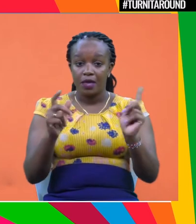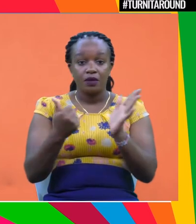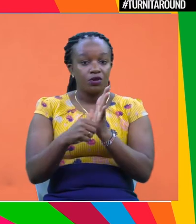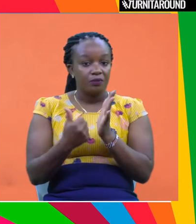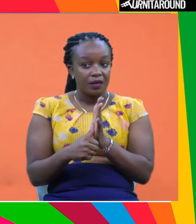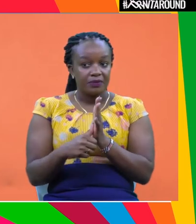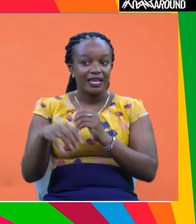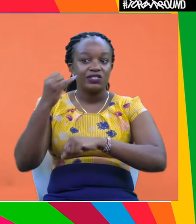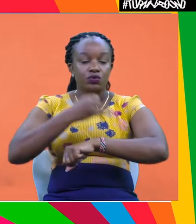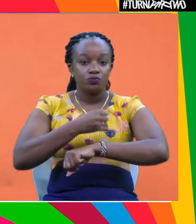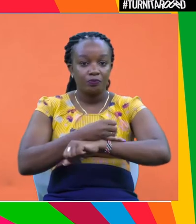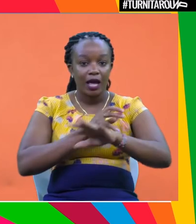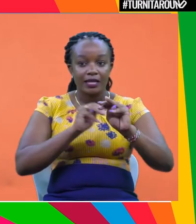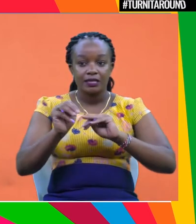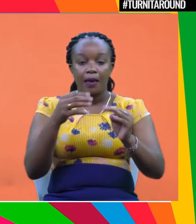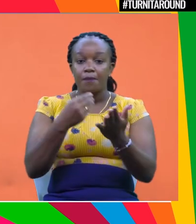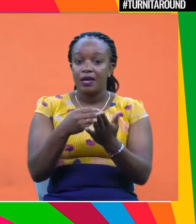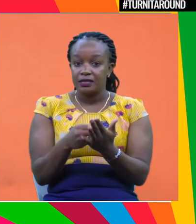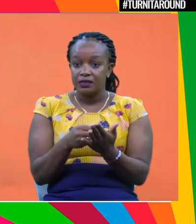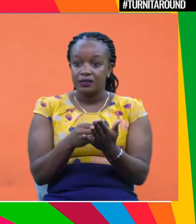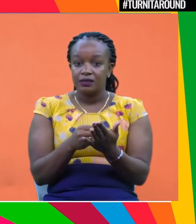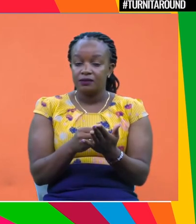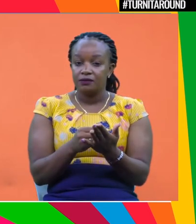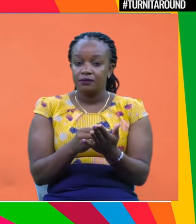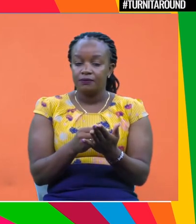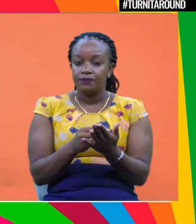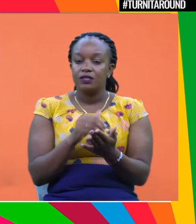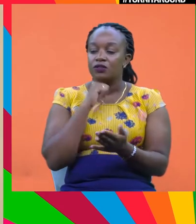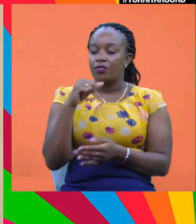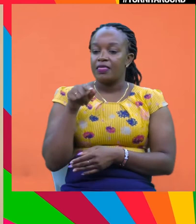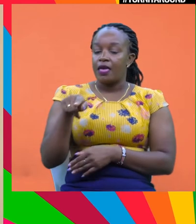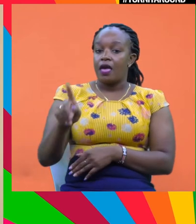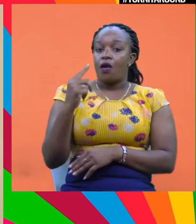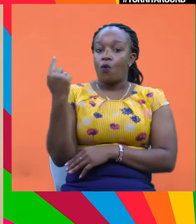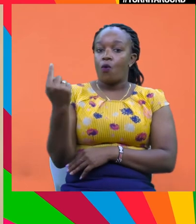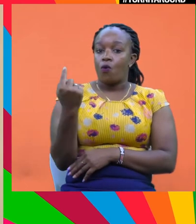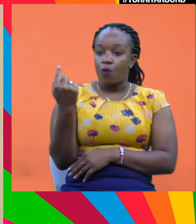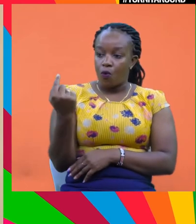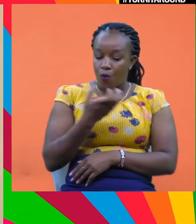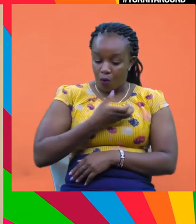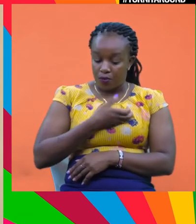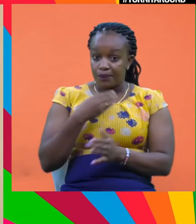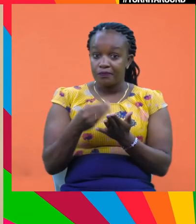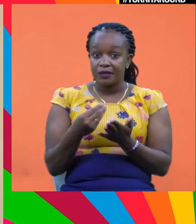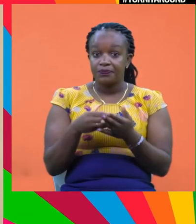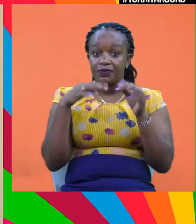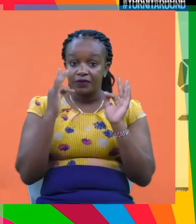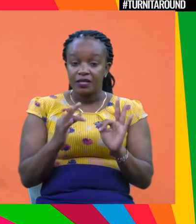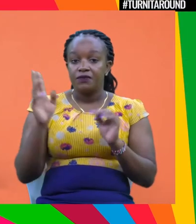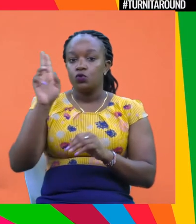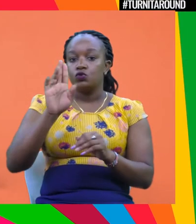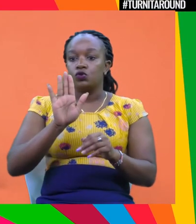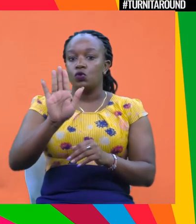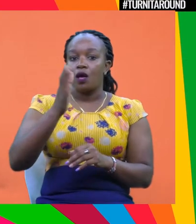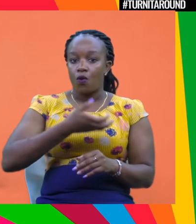the problem with the institutional managed money is that it's not their own money. Even when you have your own money and you can make your